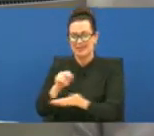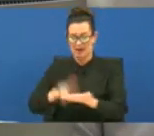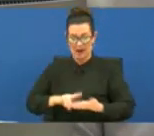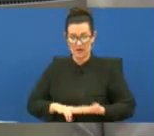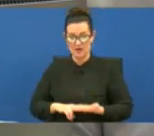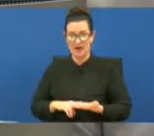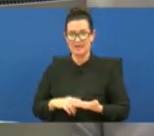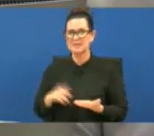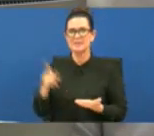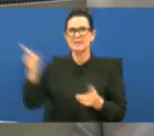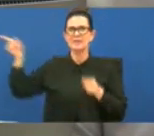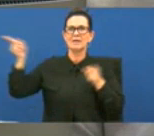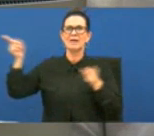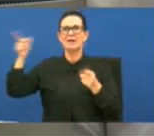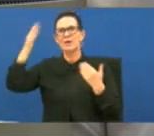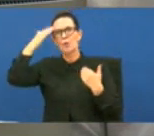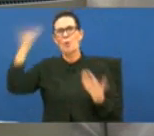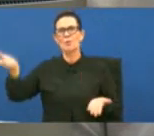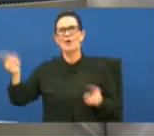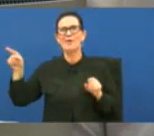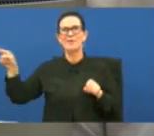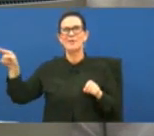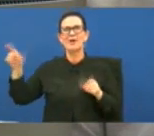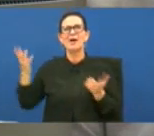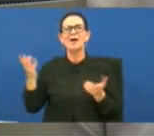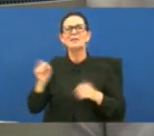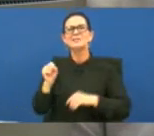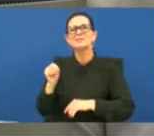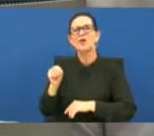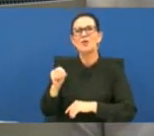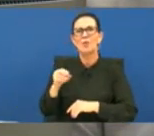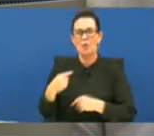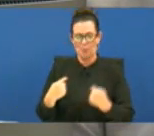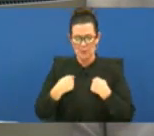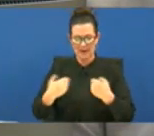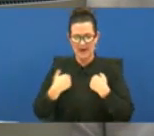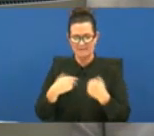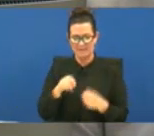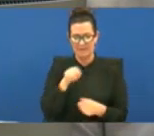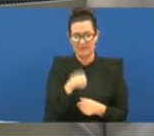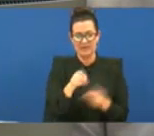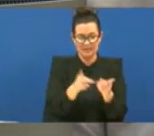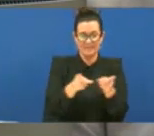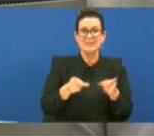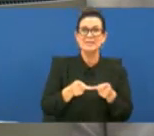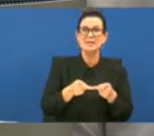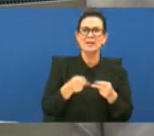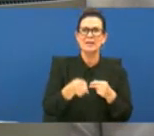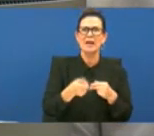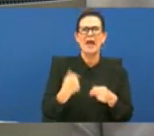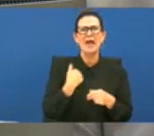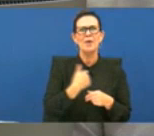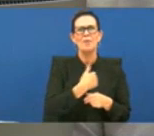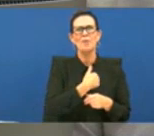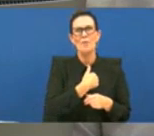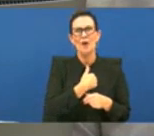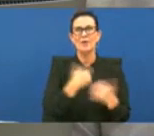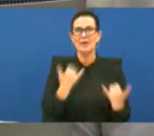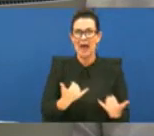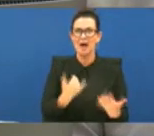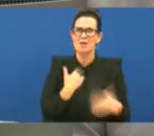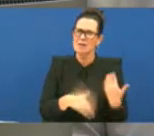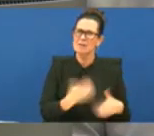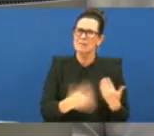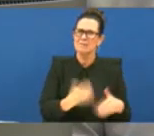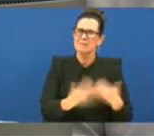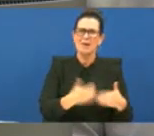amongst one another so the fact that we have this facility and we're this far in and we don't have